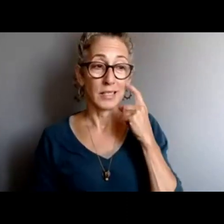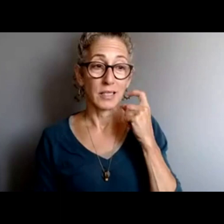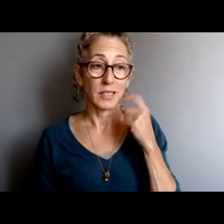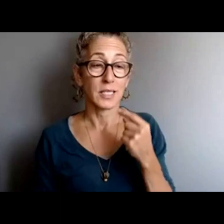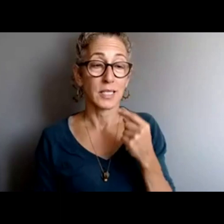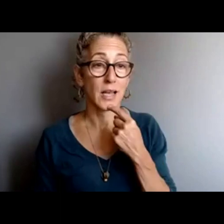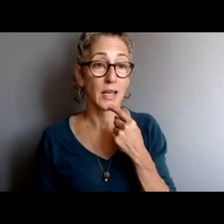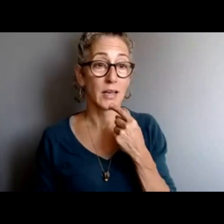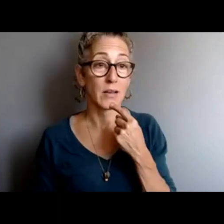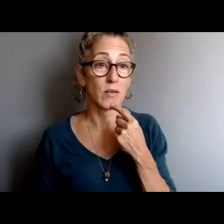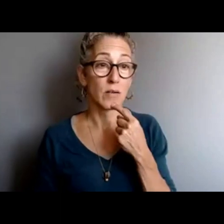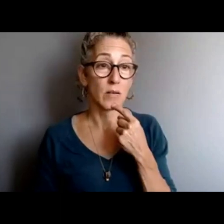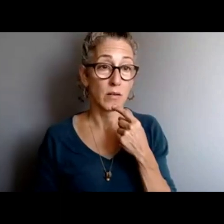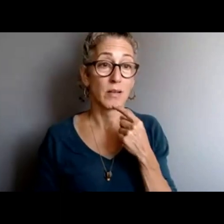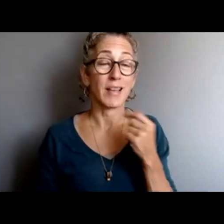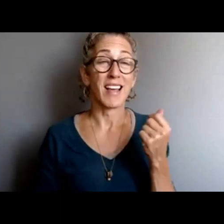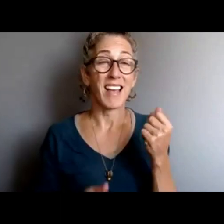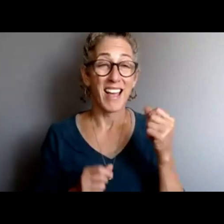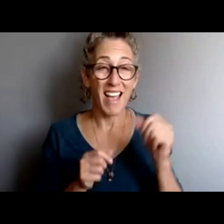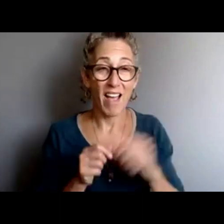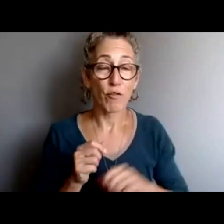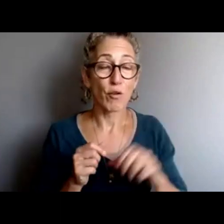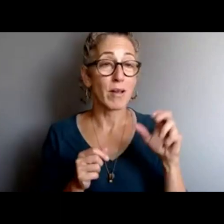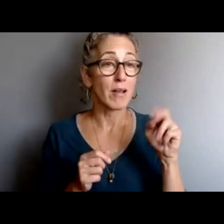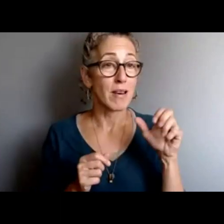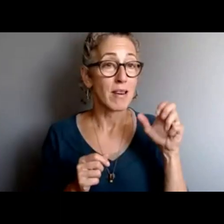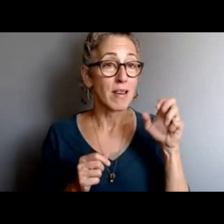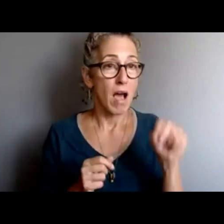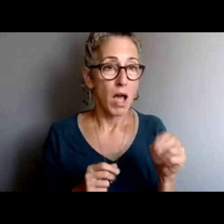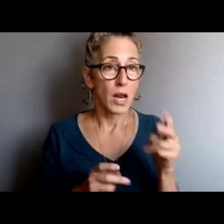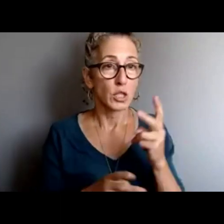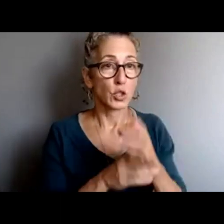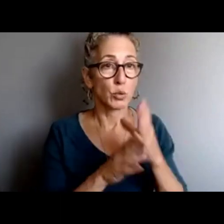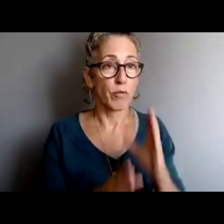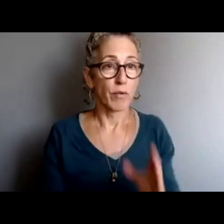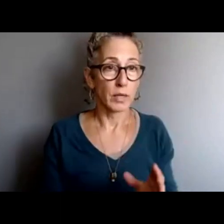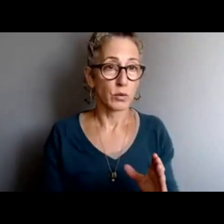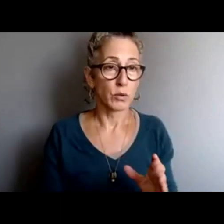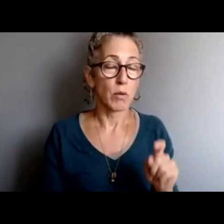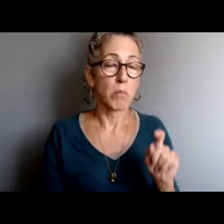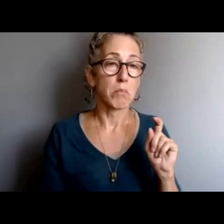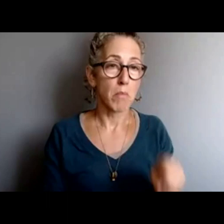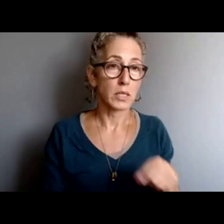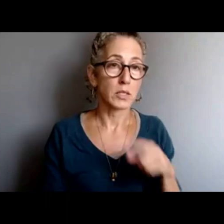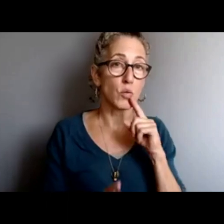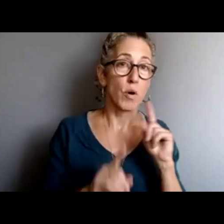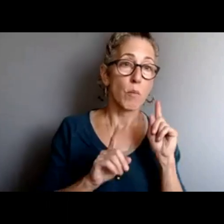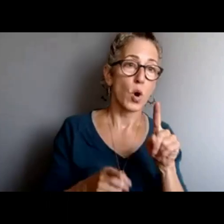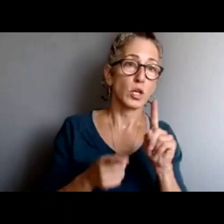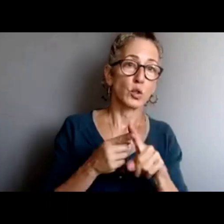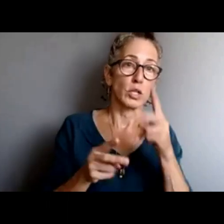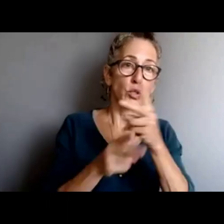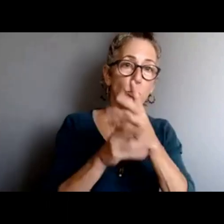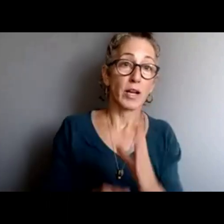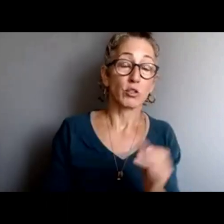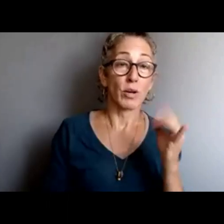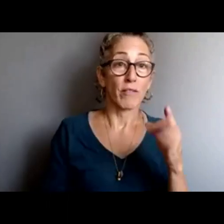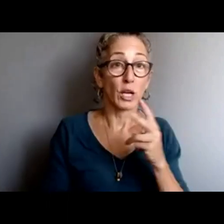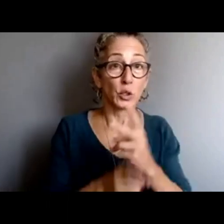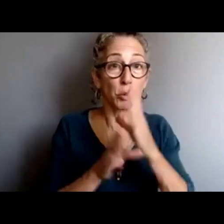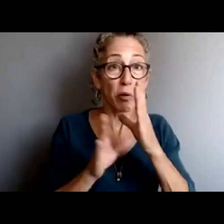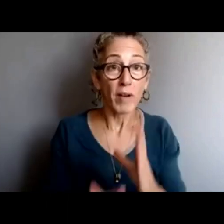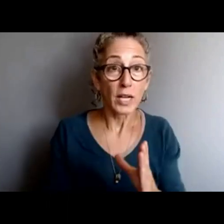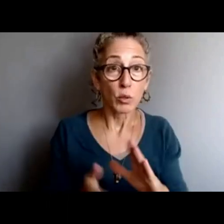-supervisor must report misconduct promptly to a supervisor, and every supervisor that becomes aware of misconduct